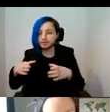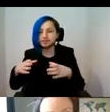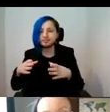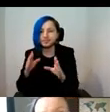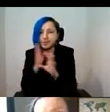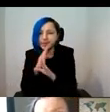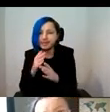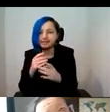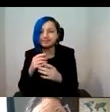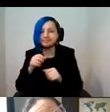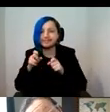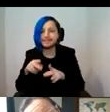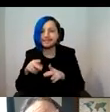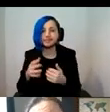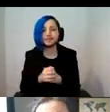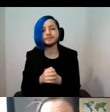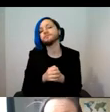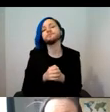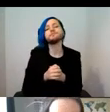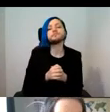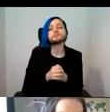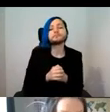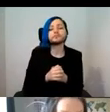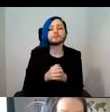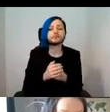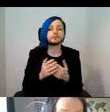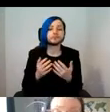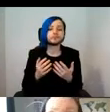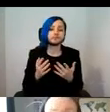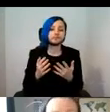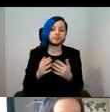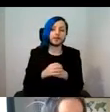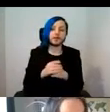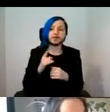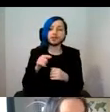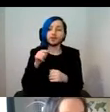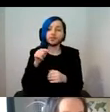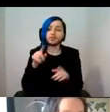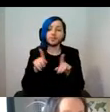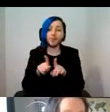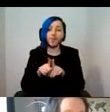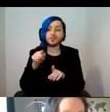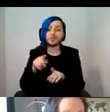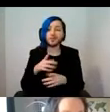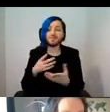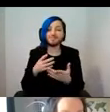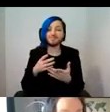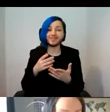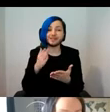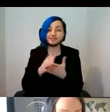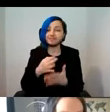offline equivalent, which makes it even more at risk. So in front of